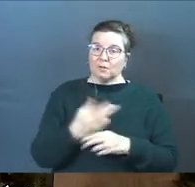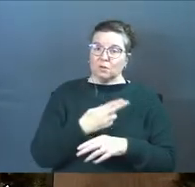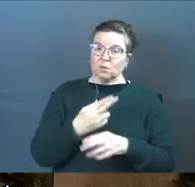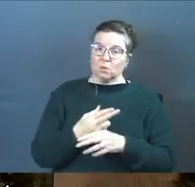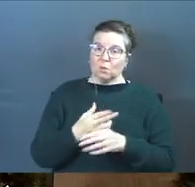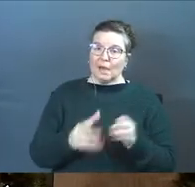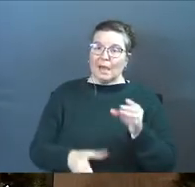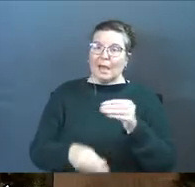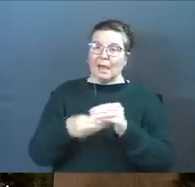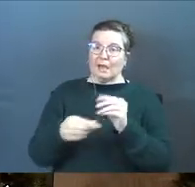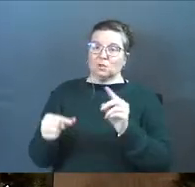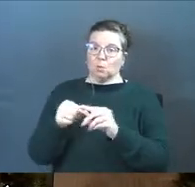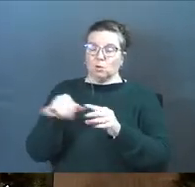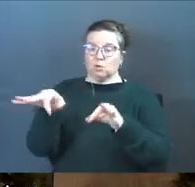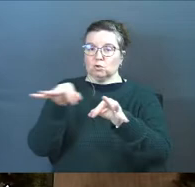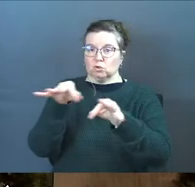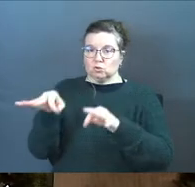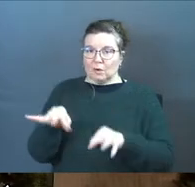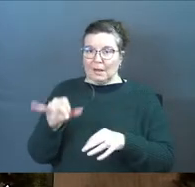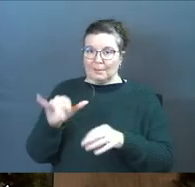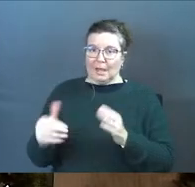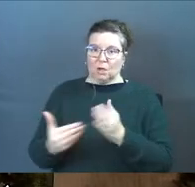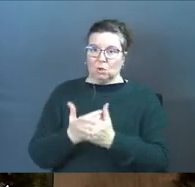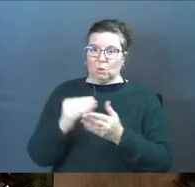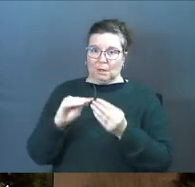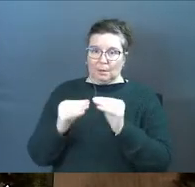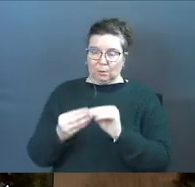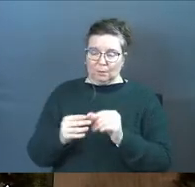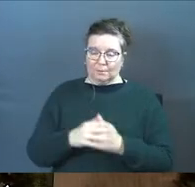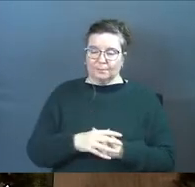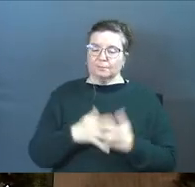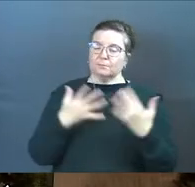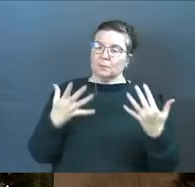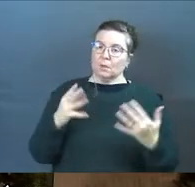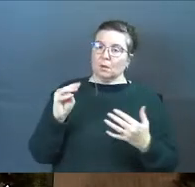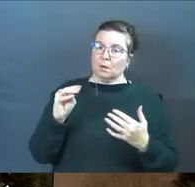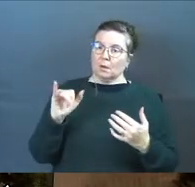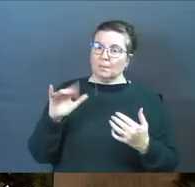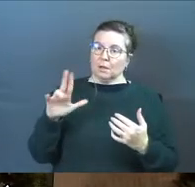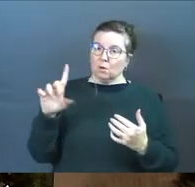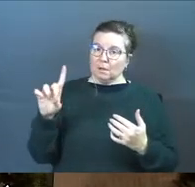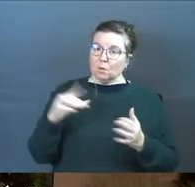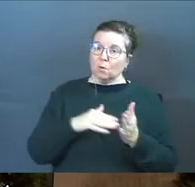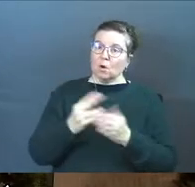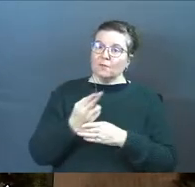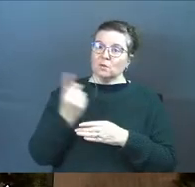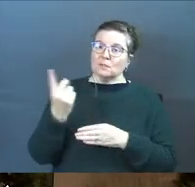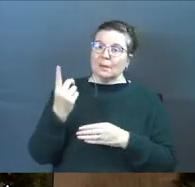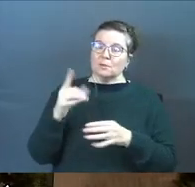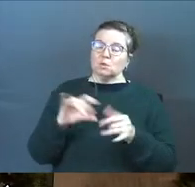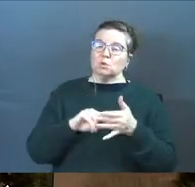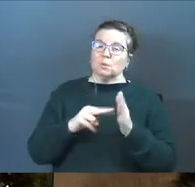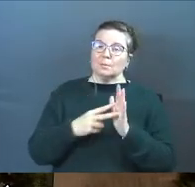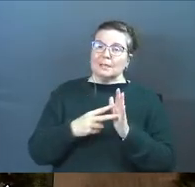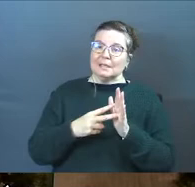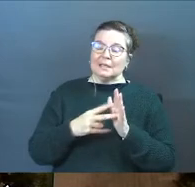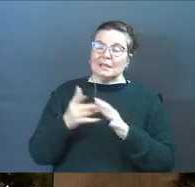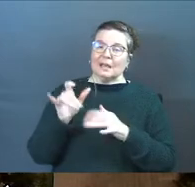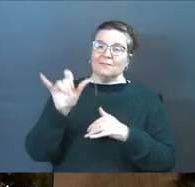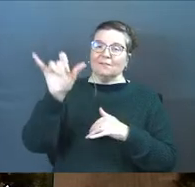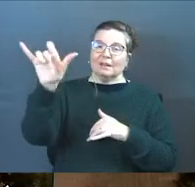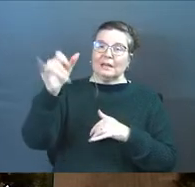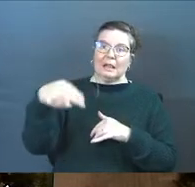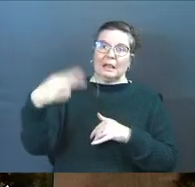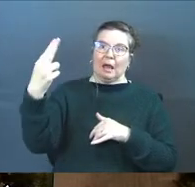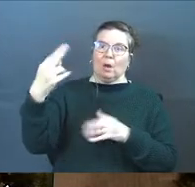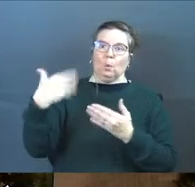got to use extra words in order to describe that new number. So a myriad was often used as something to mean an infinitely